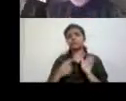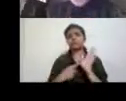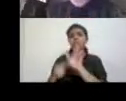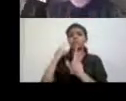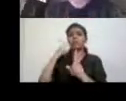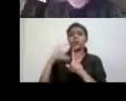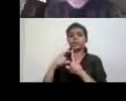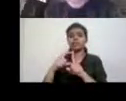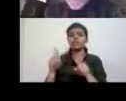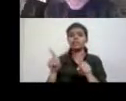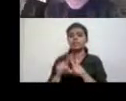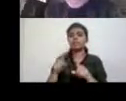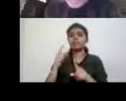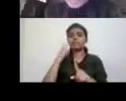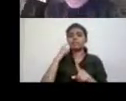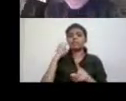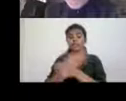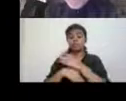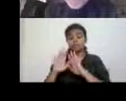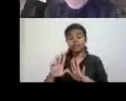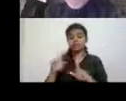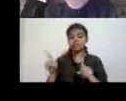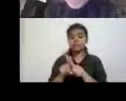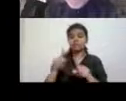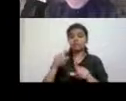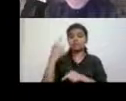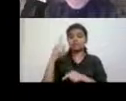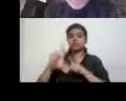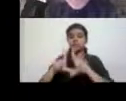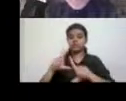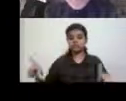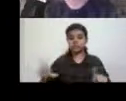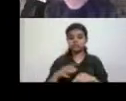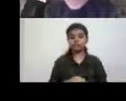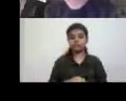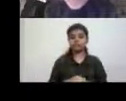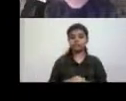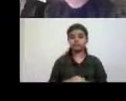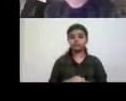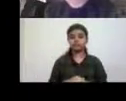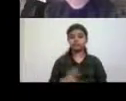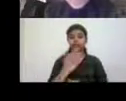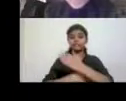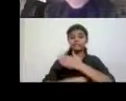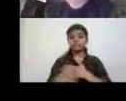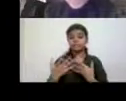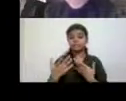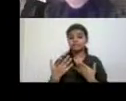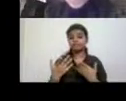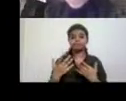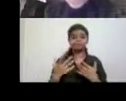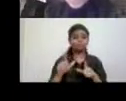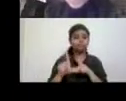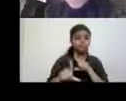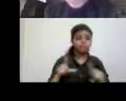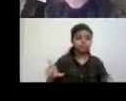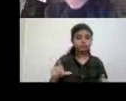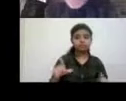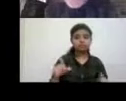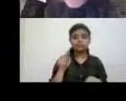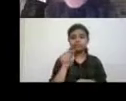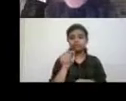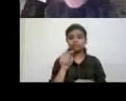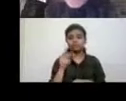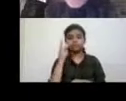language. The other, uh, thing that's developed in disability studies is something called crip culture. And, um, this is